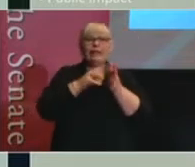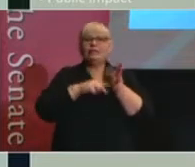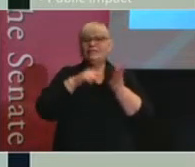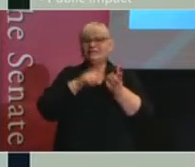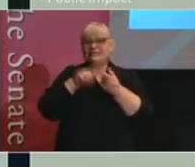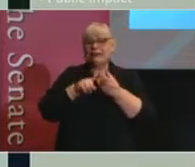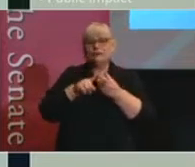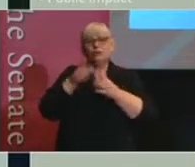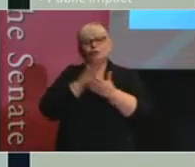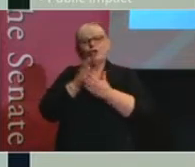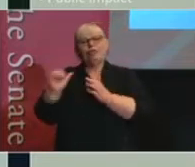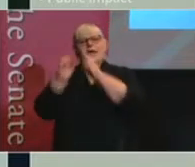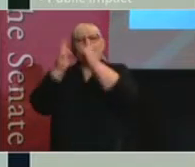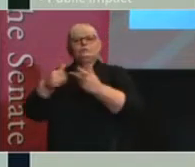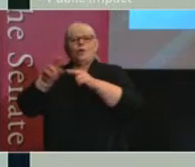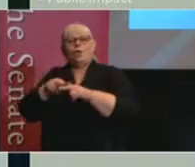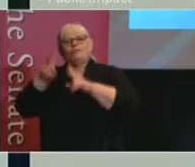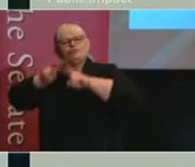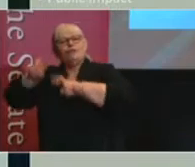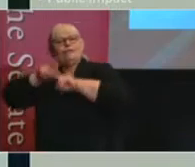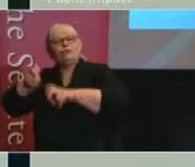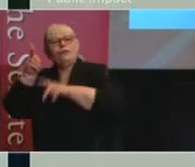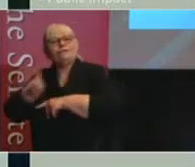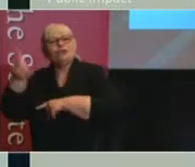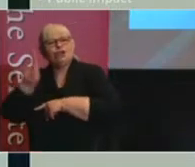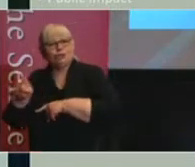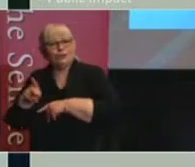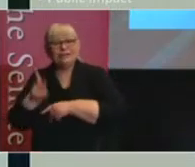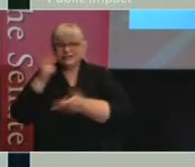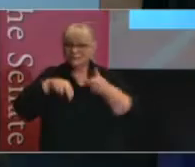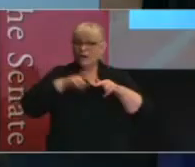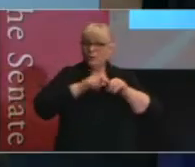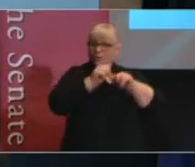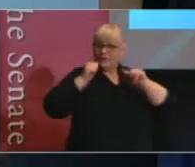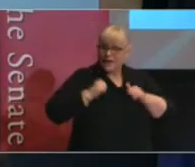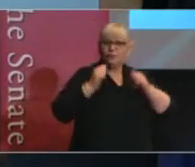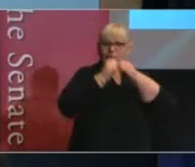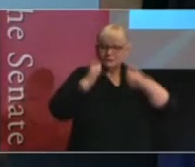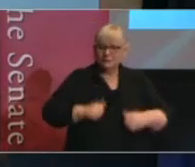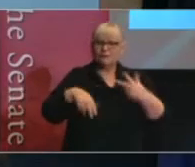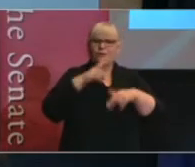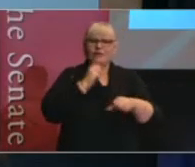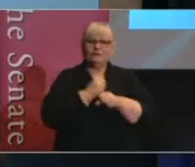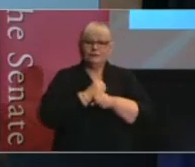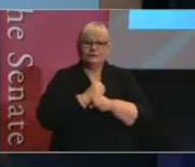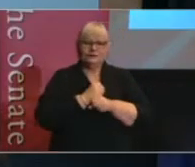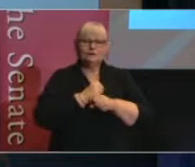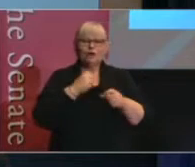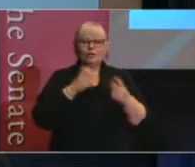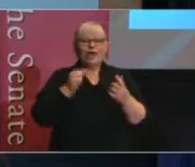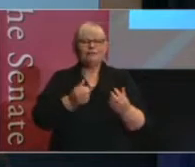House of Review. Because these features of our system bring legitimacy to the work of committees,